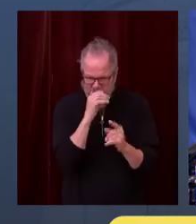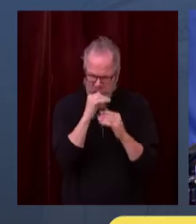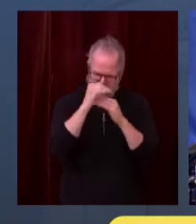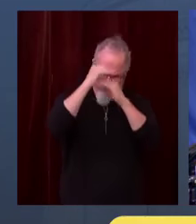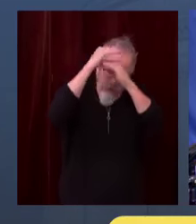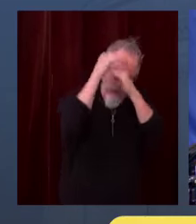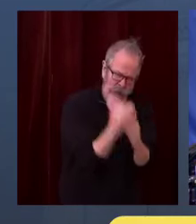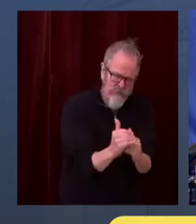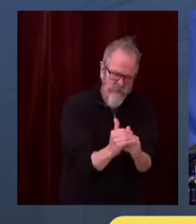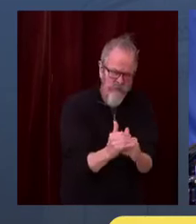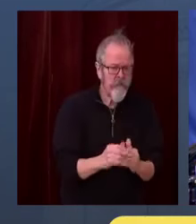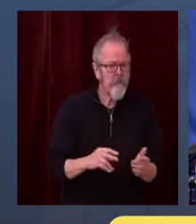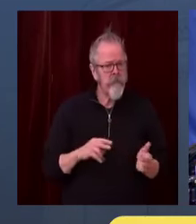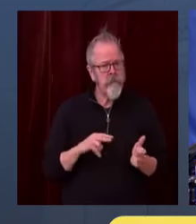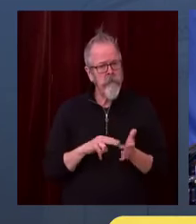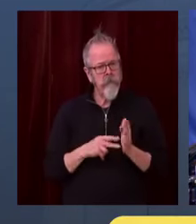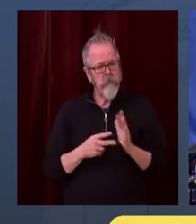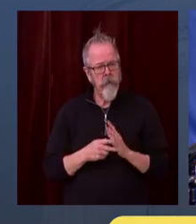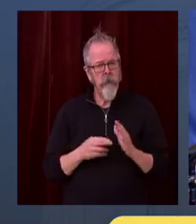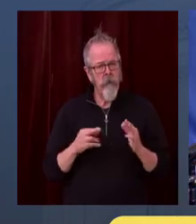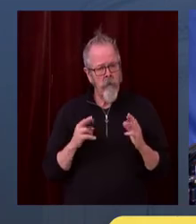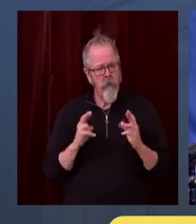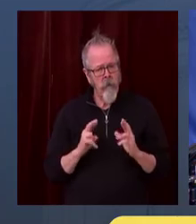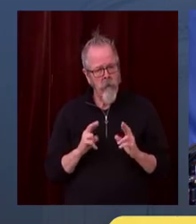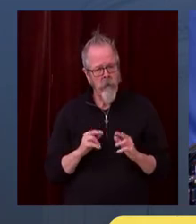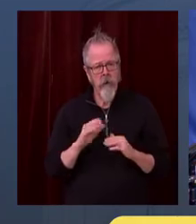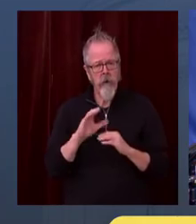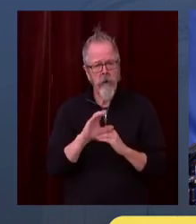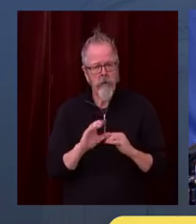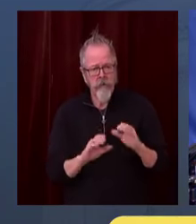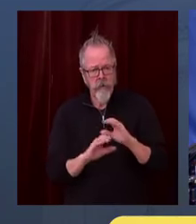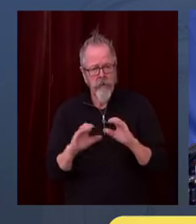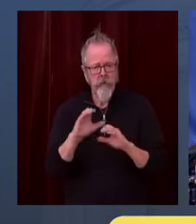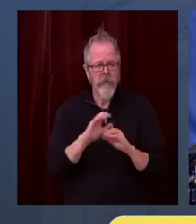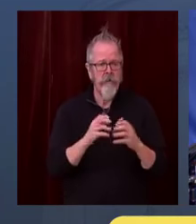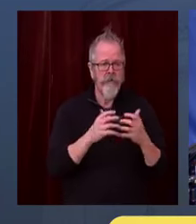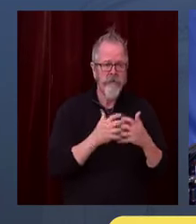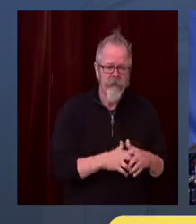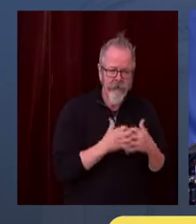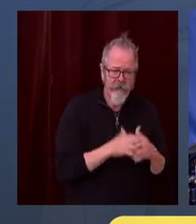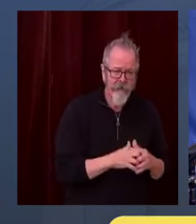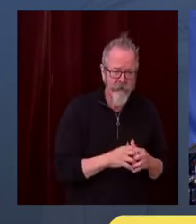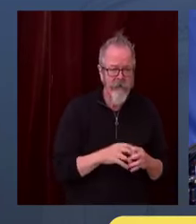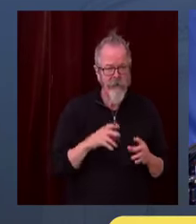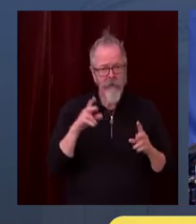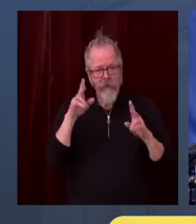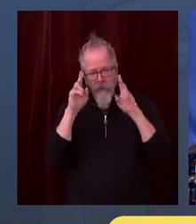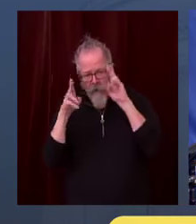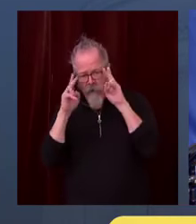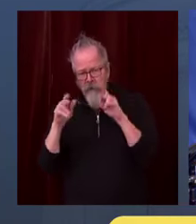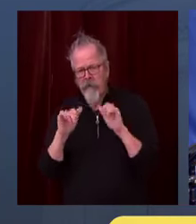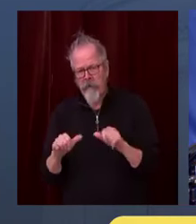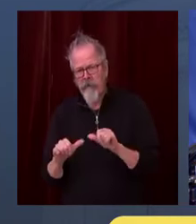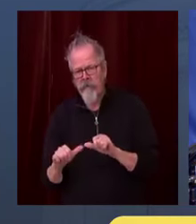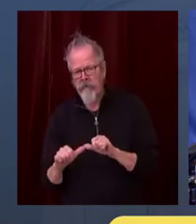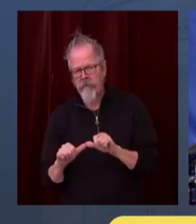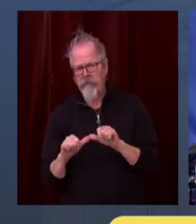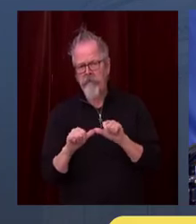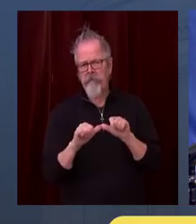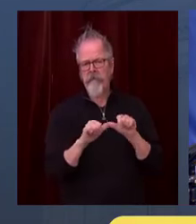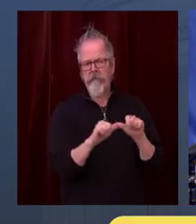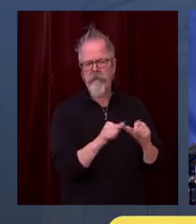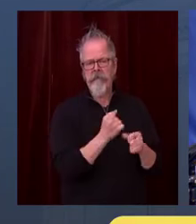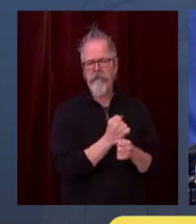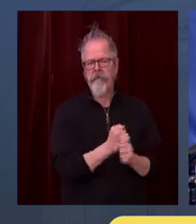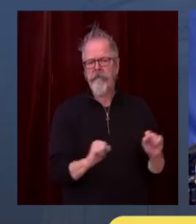or barbers or hairstylists, we thought it was worthwhile to go that route. And that's the decision we made. We hope that it